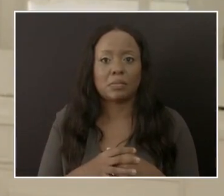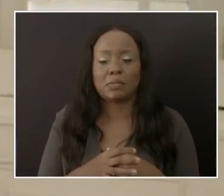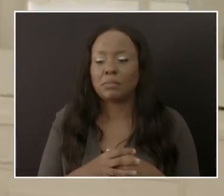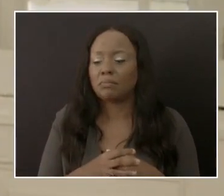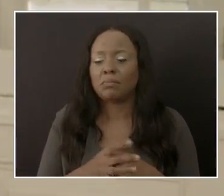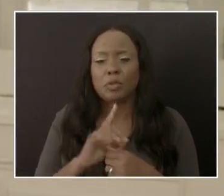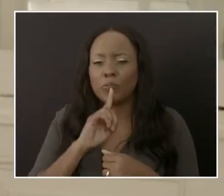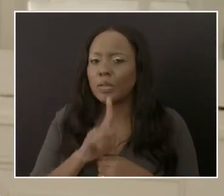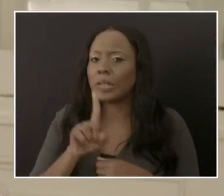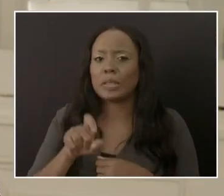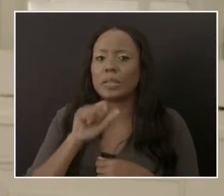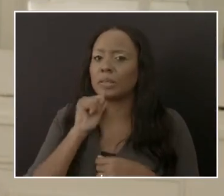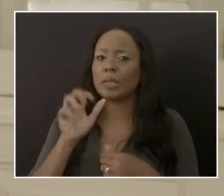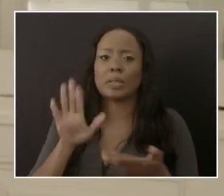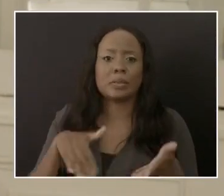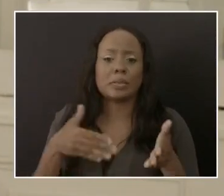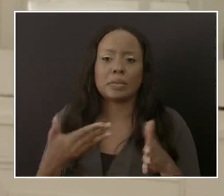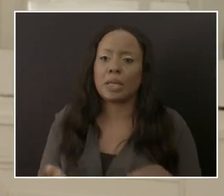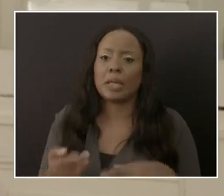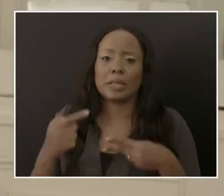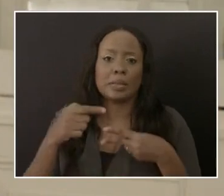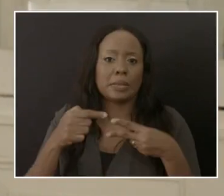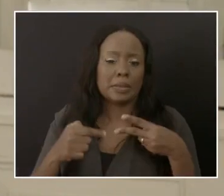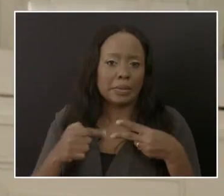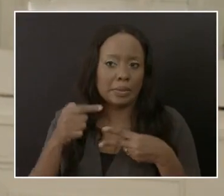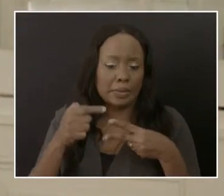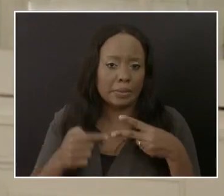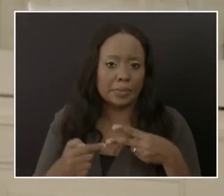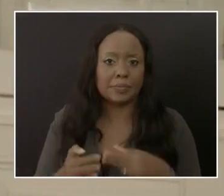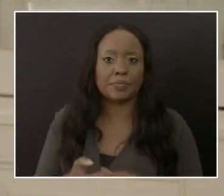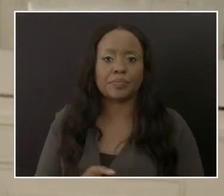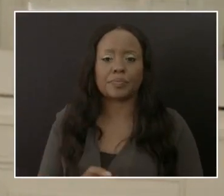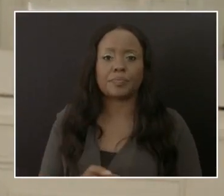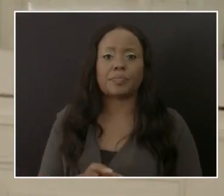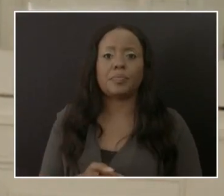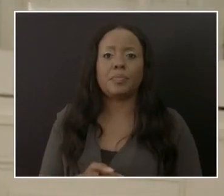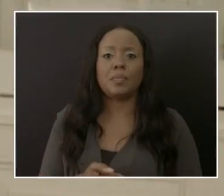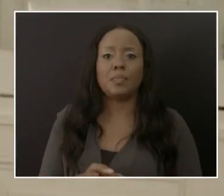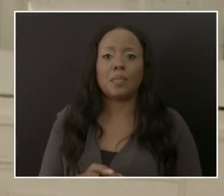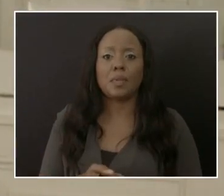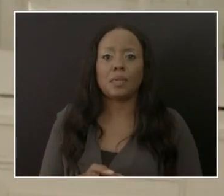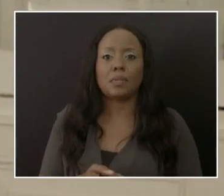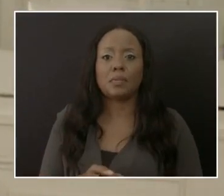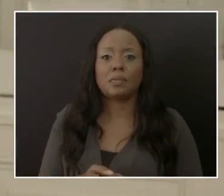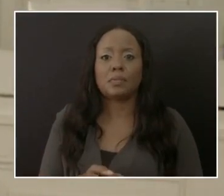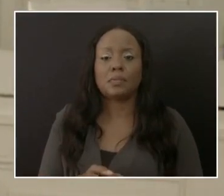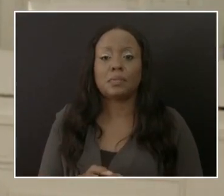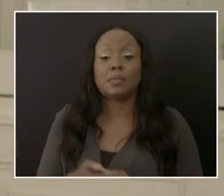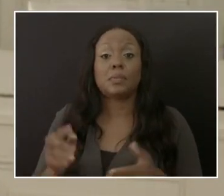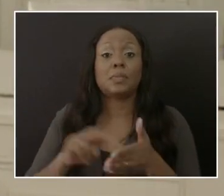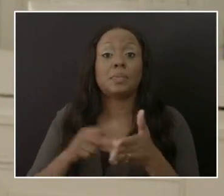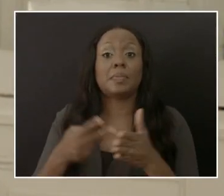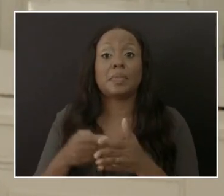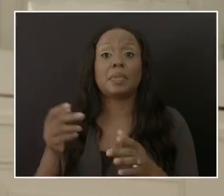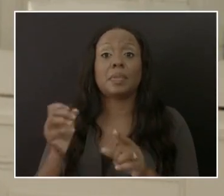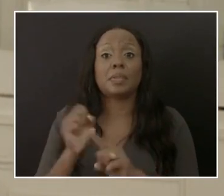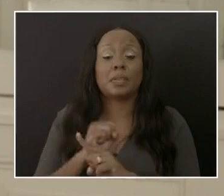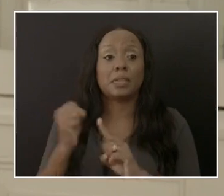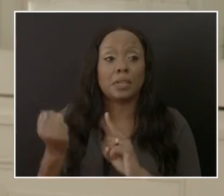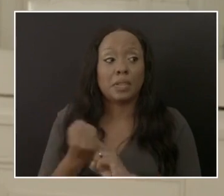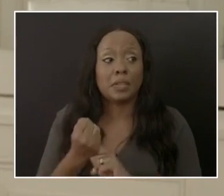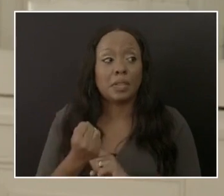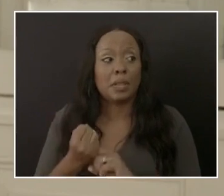lost. The situation has put several families in Barbados in mourning.